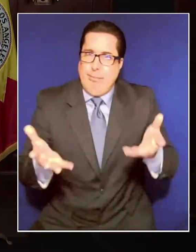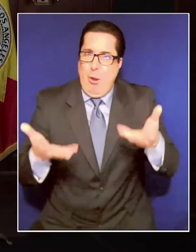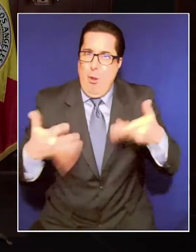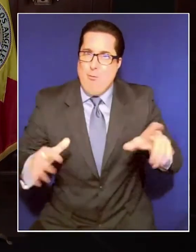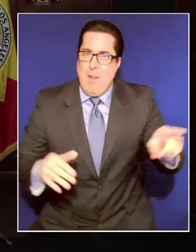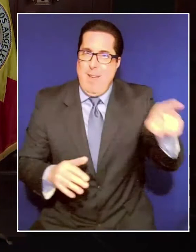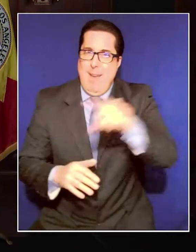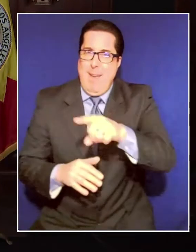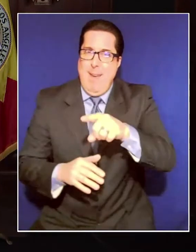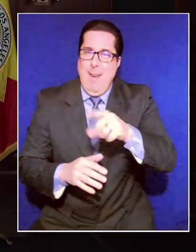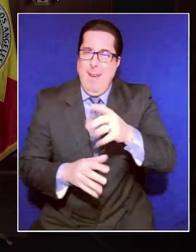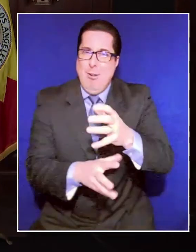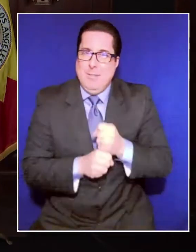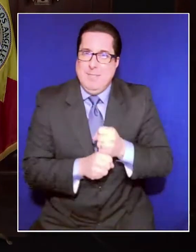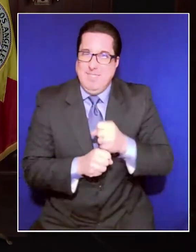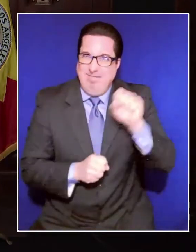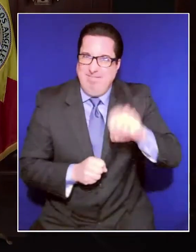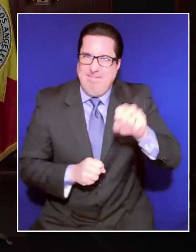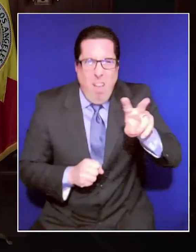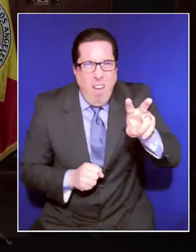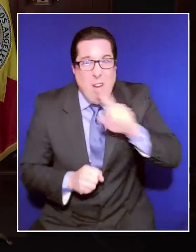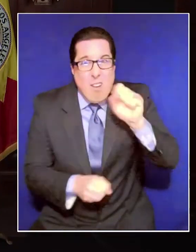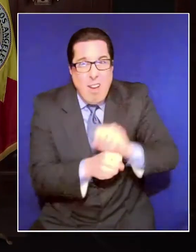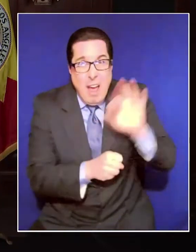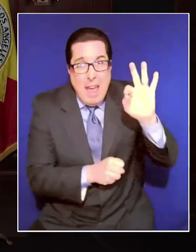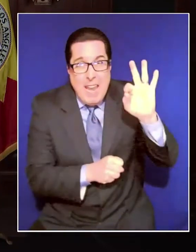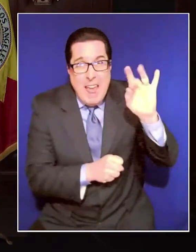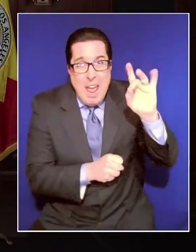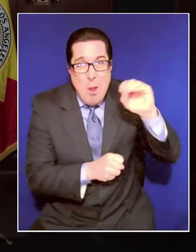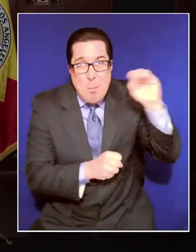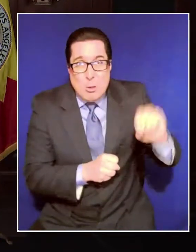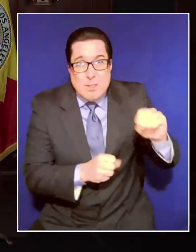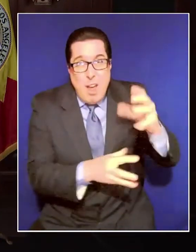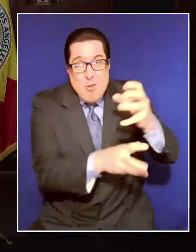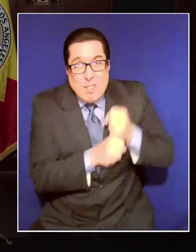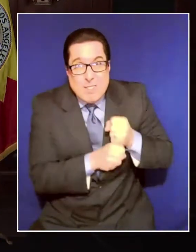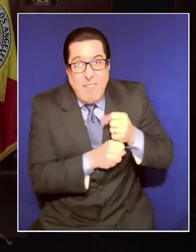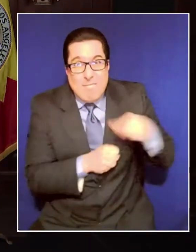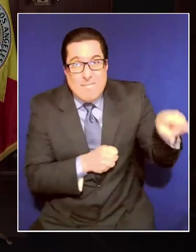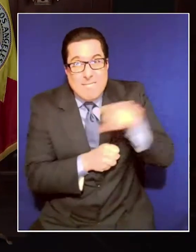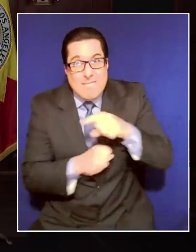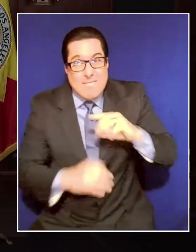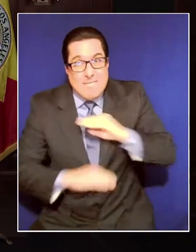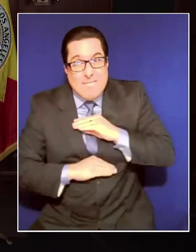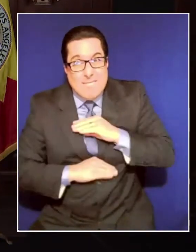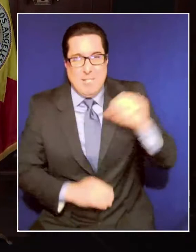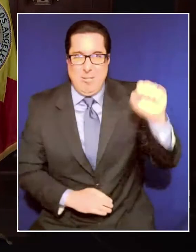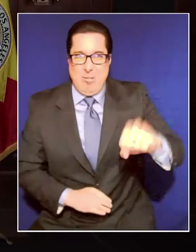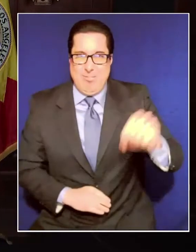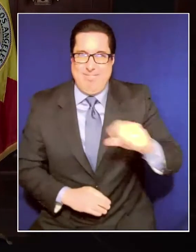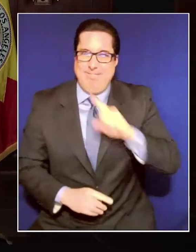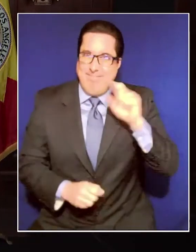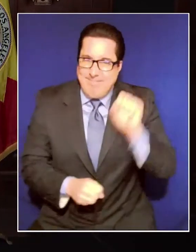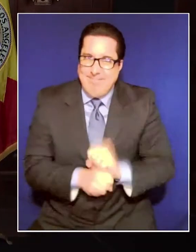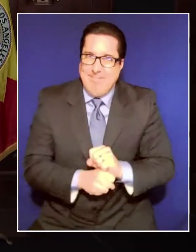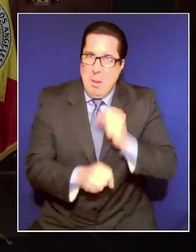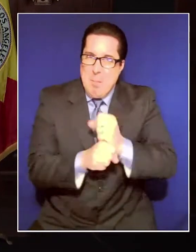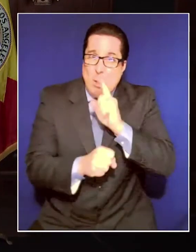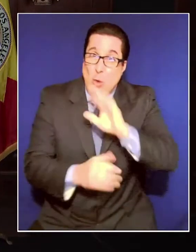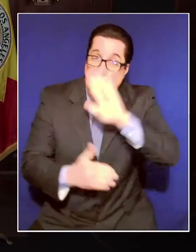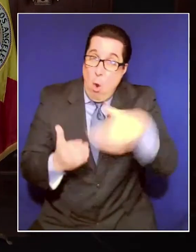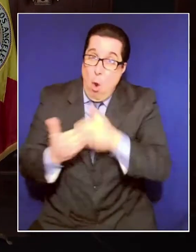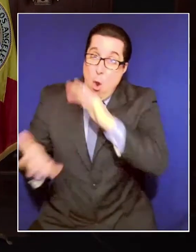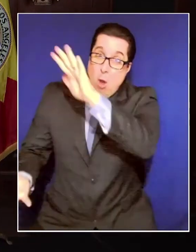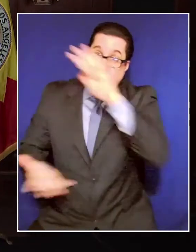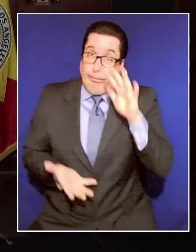98%. That's a number I've pushed our people very hard to not sit on vaccines, to not waste a single dose and to make sure